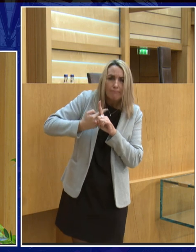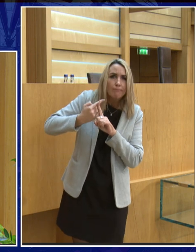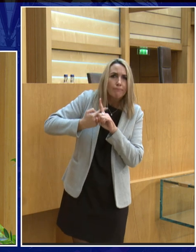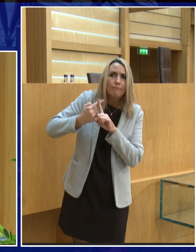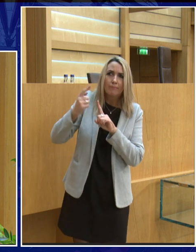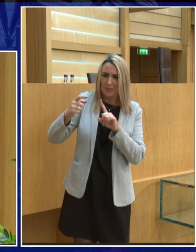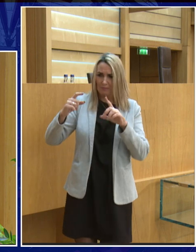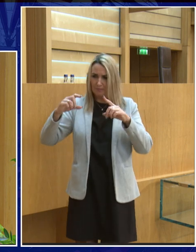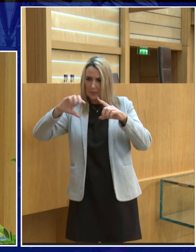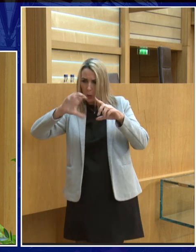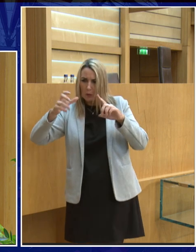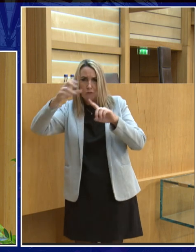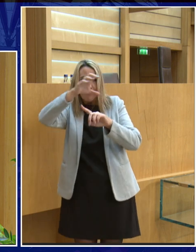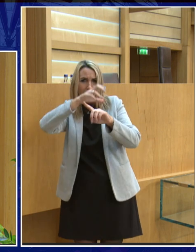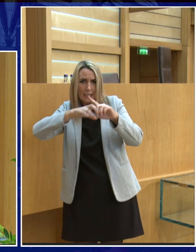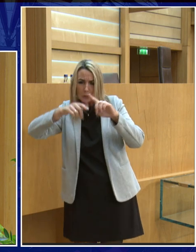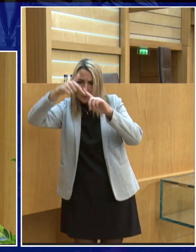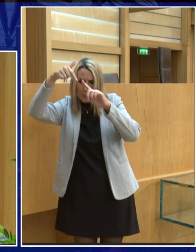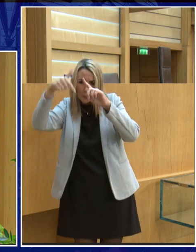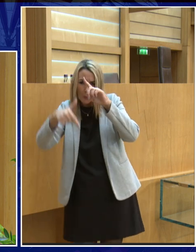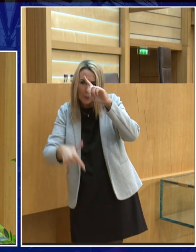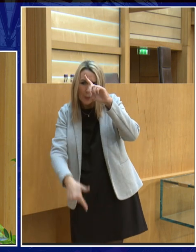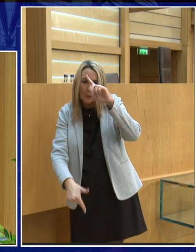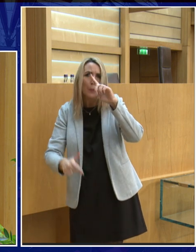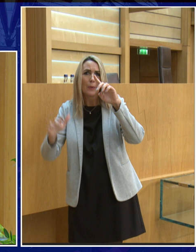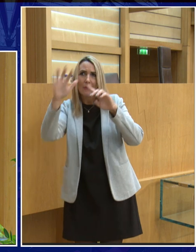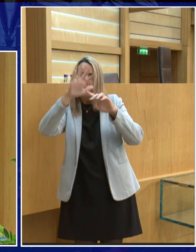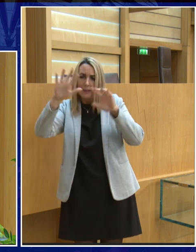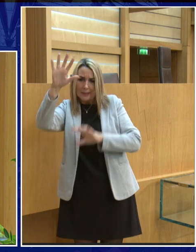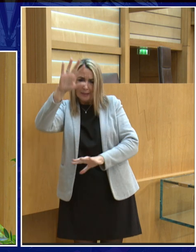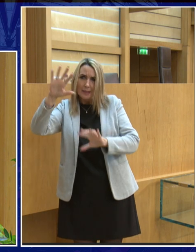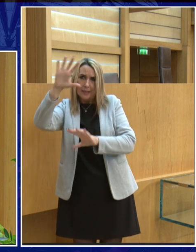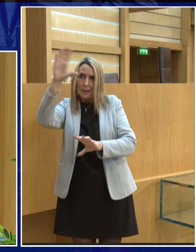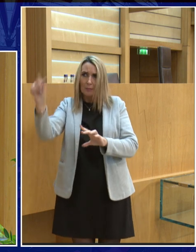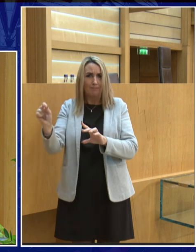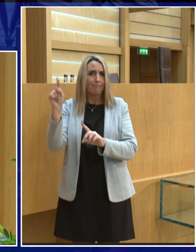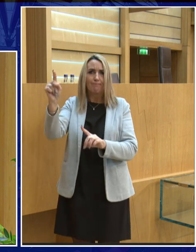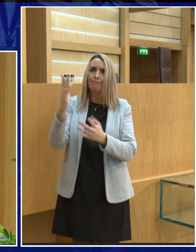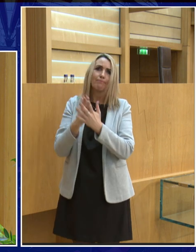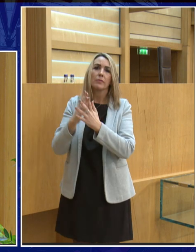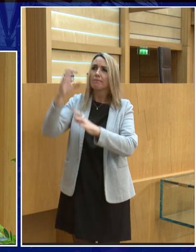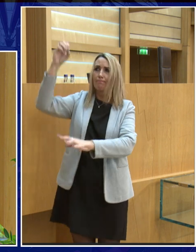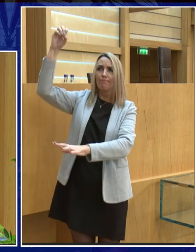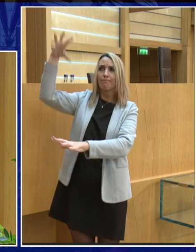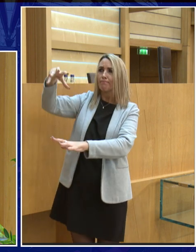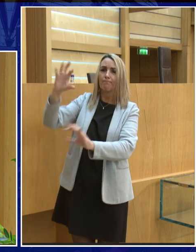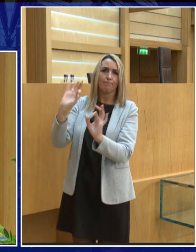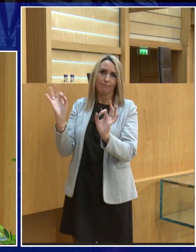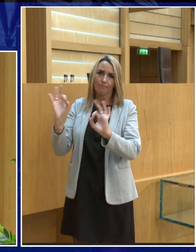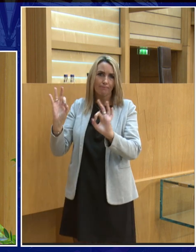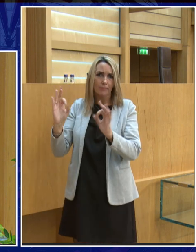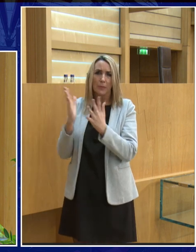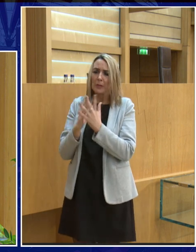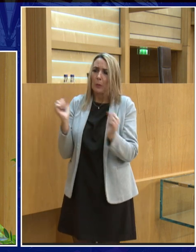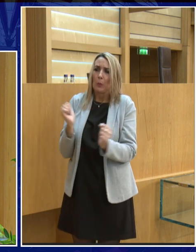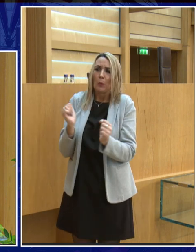where the craters are so deep and in the northern regions or the southern regions where the sunlight doesn't actually get into the craters now